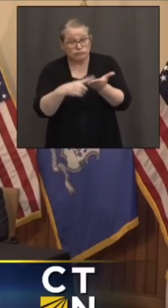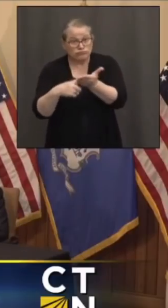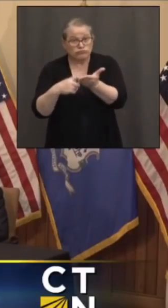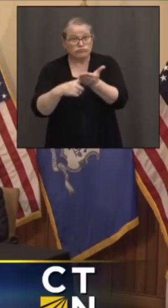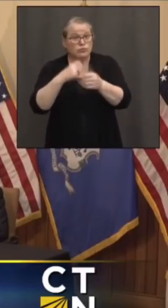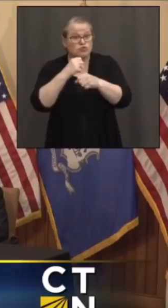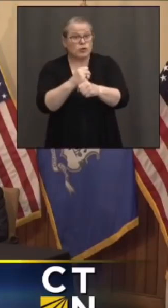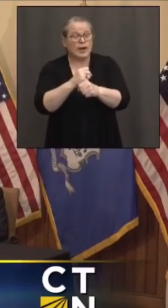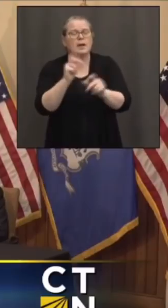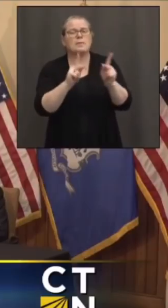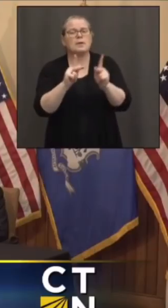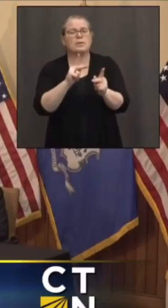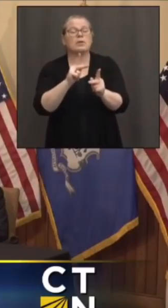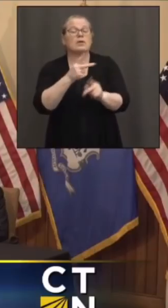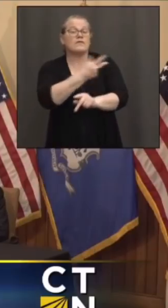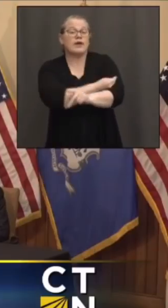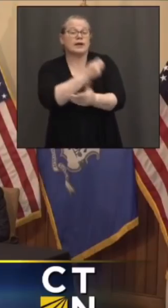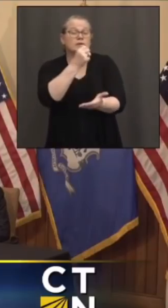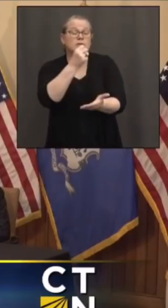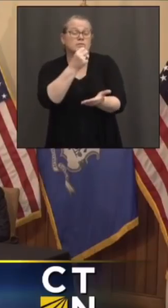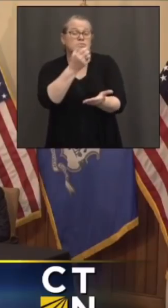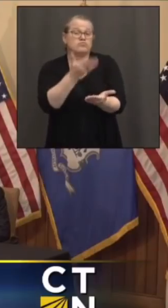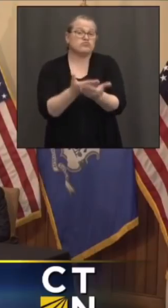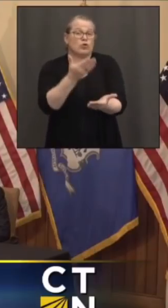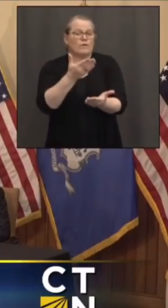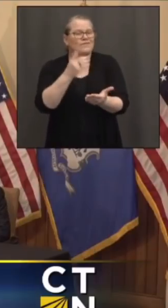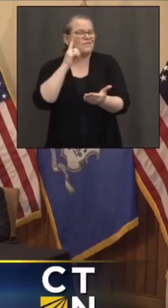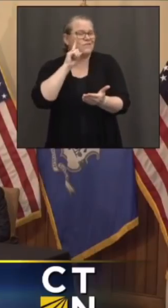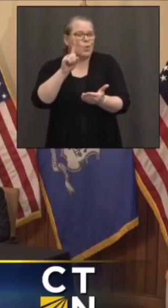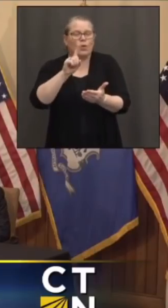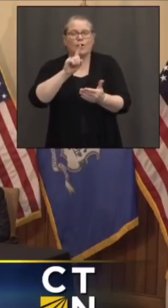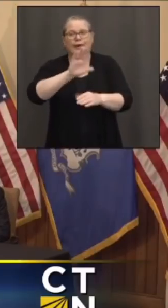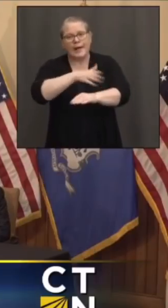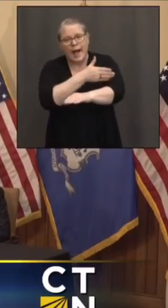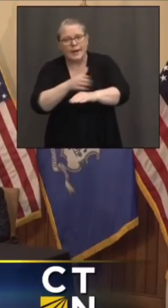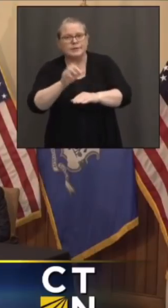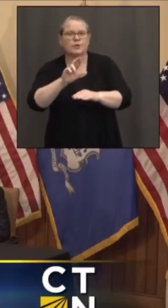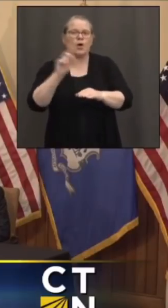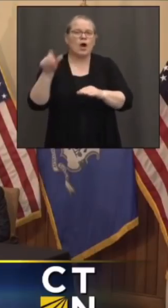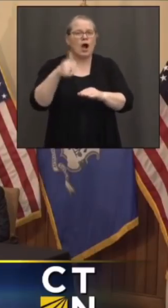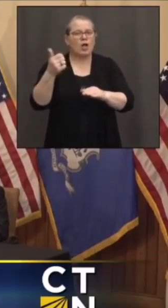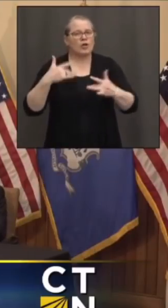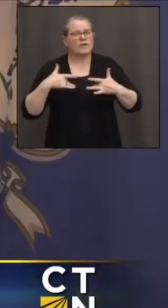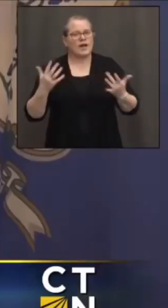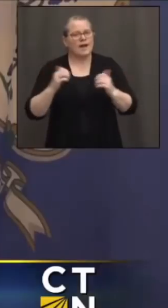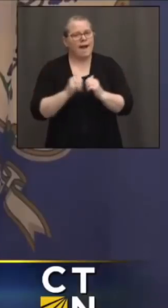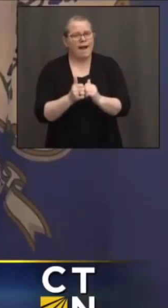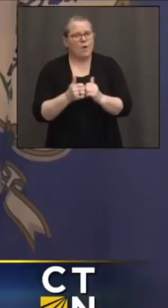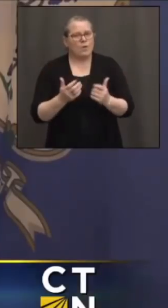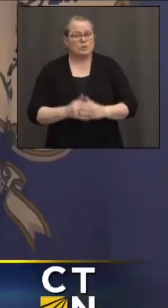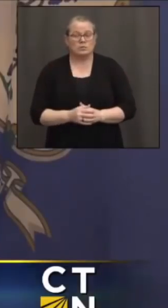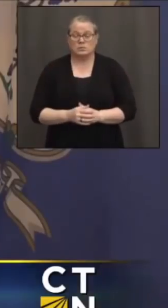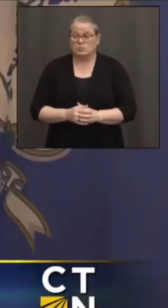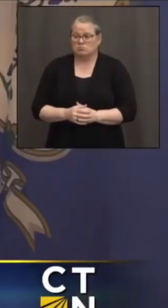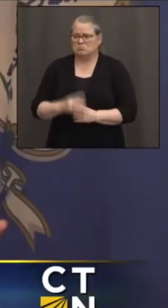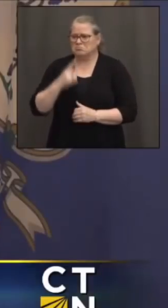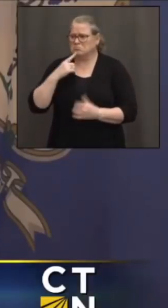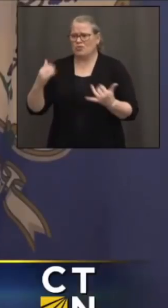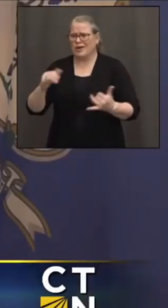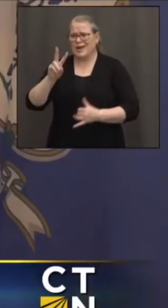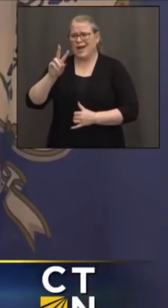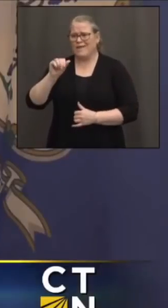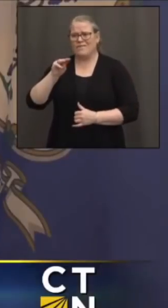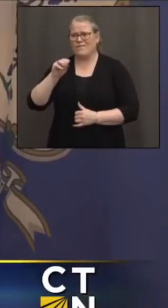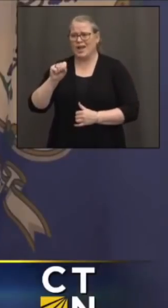prove they've been vaccinated when they go to a concert or go to some other event? Yeah, right now you can go to VAMS. You can